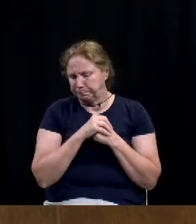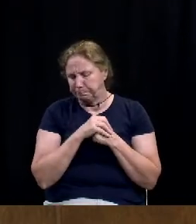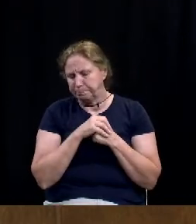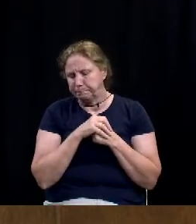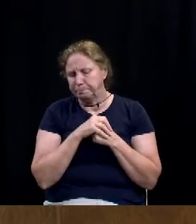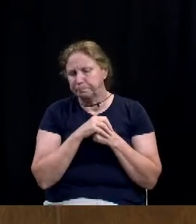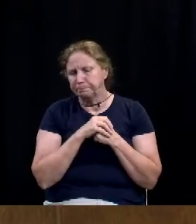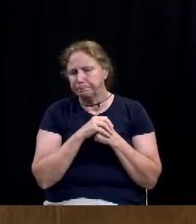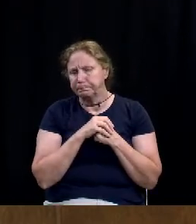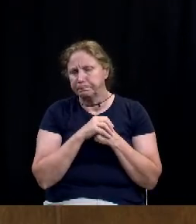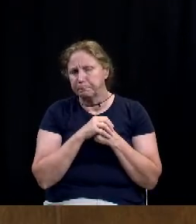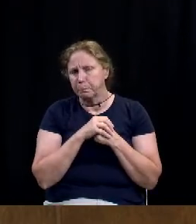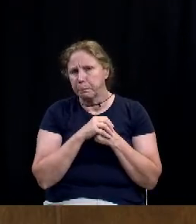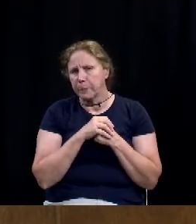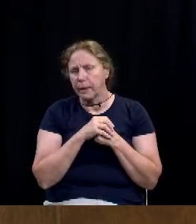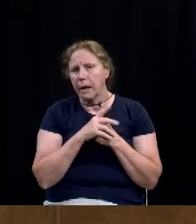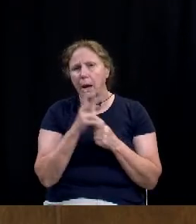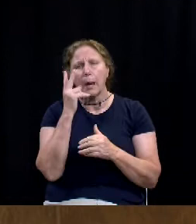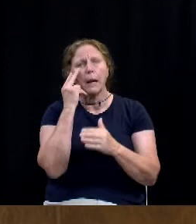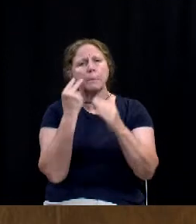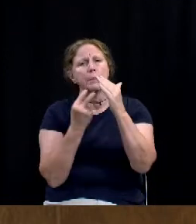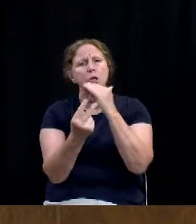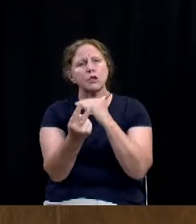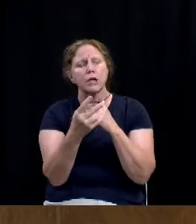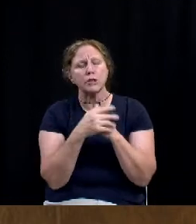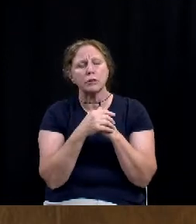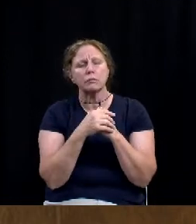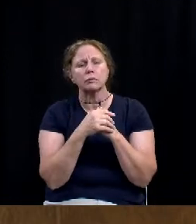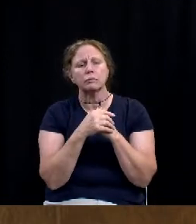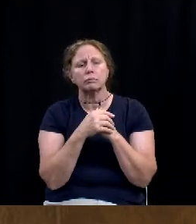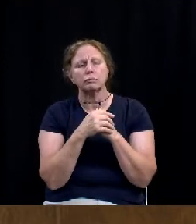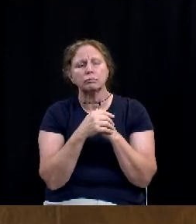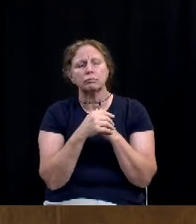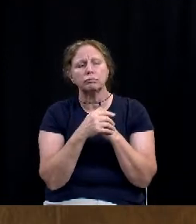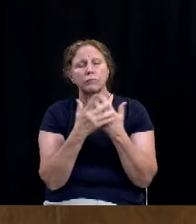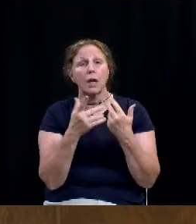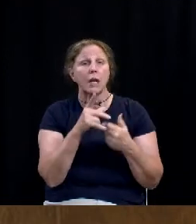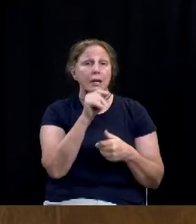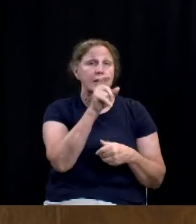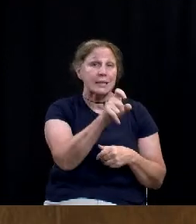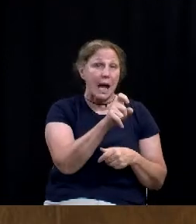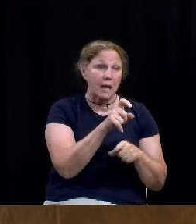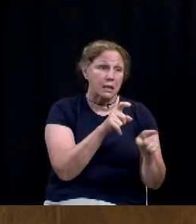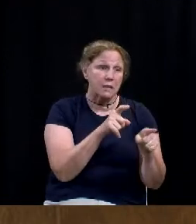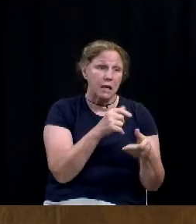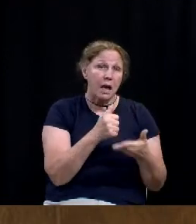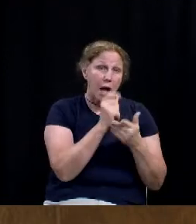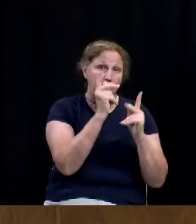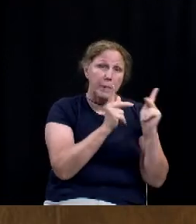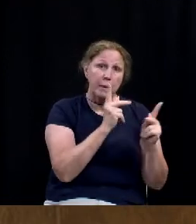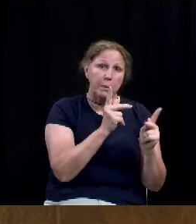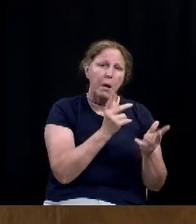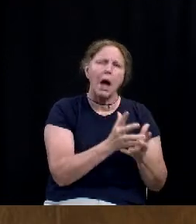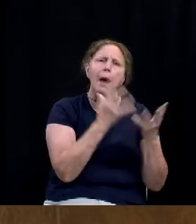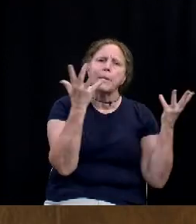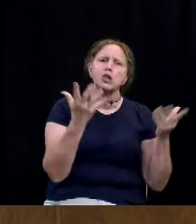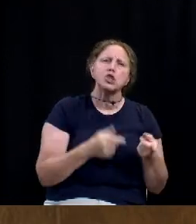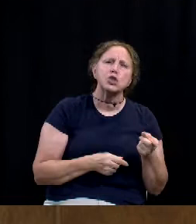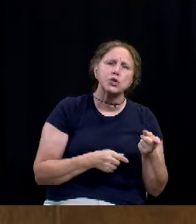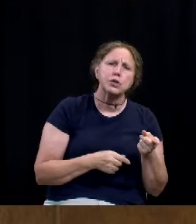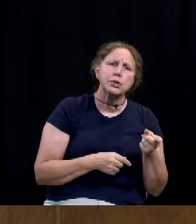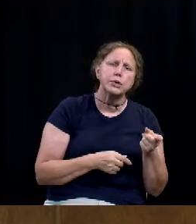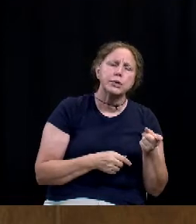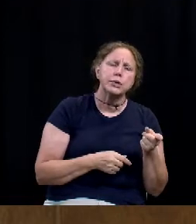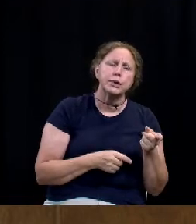is just a projection of what we can expect to see in property tax relief from this line-item